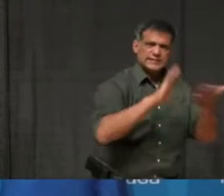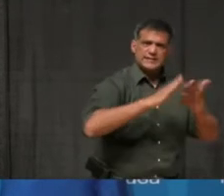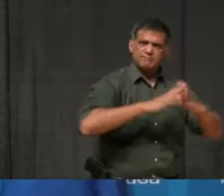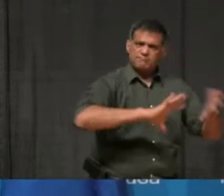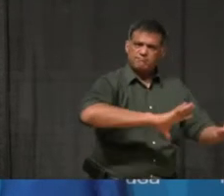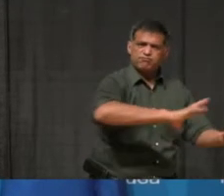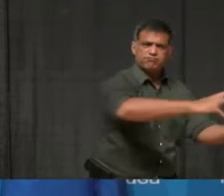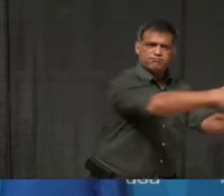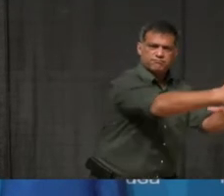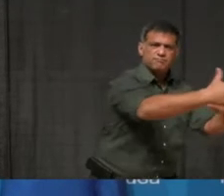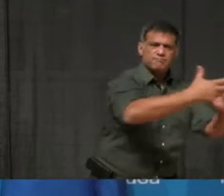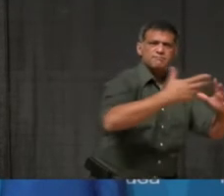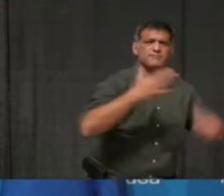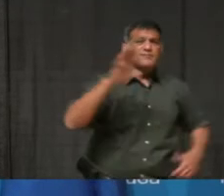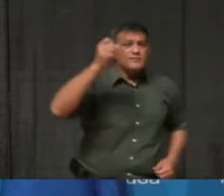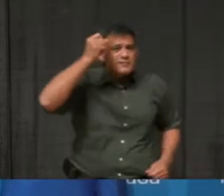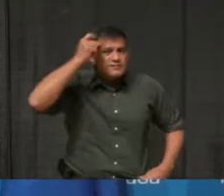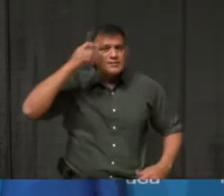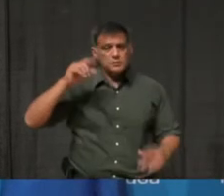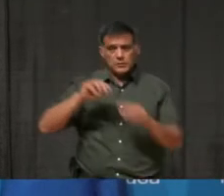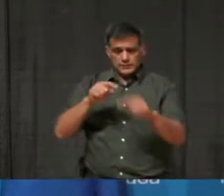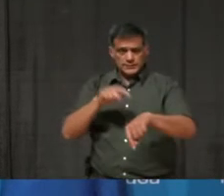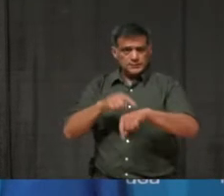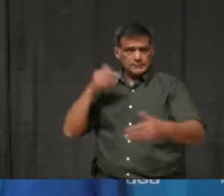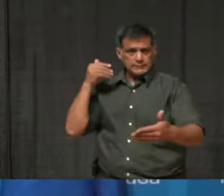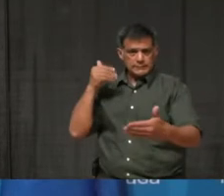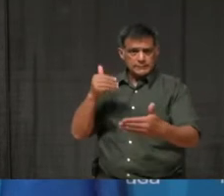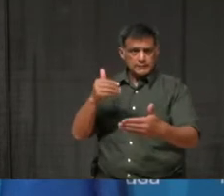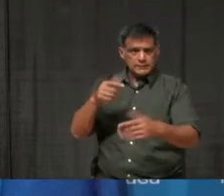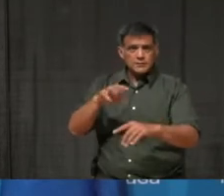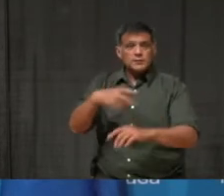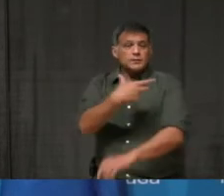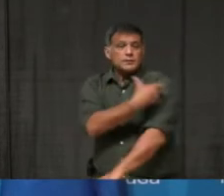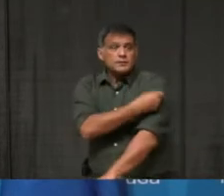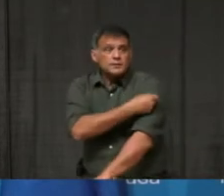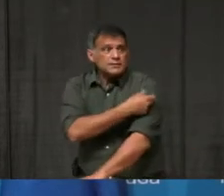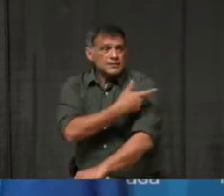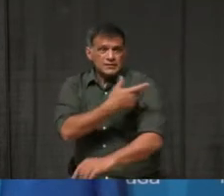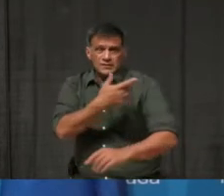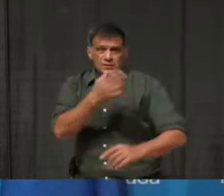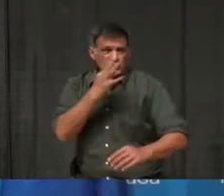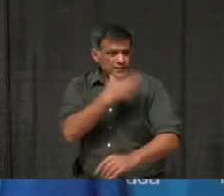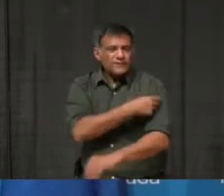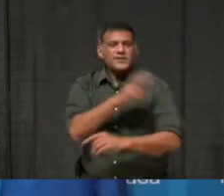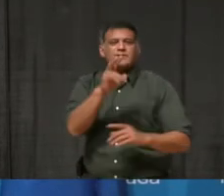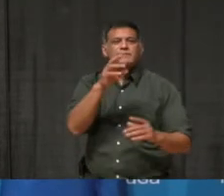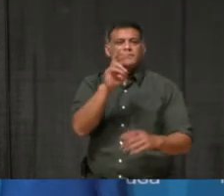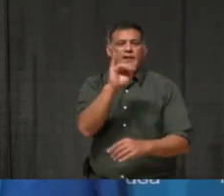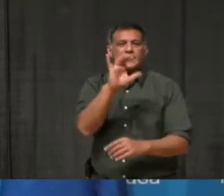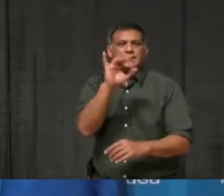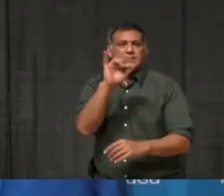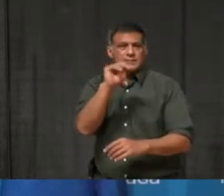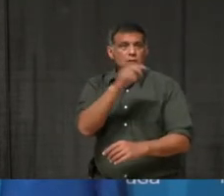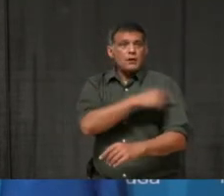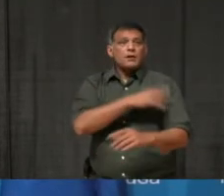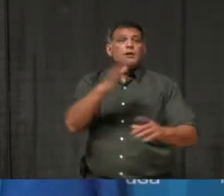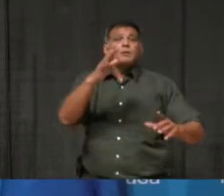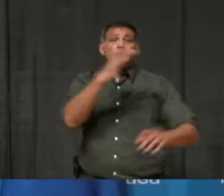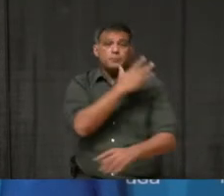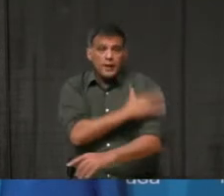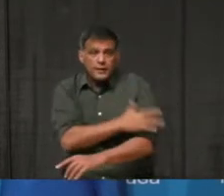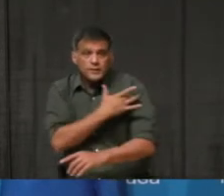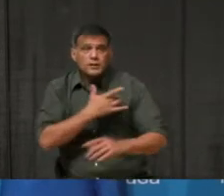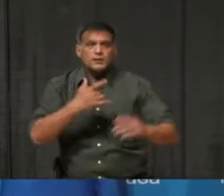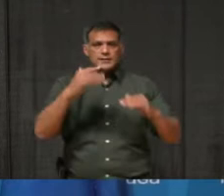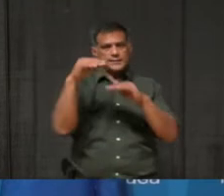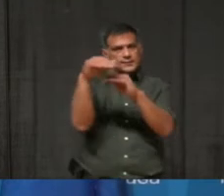closer to a viable vaccine. I do want to be clear – the provincial restrictions are in place, are temporary